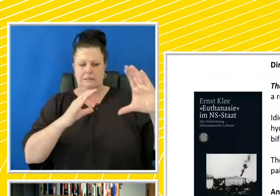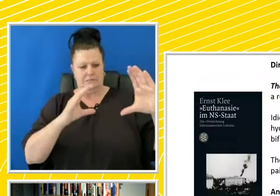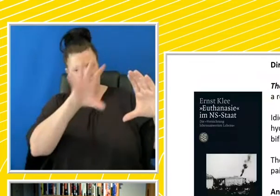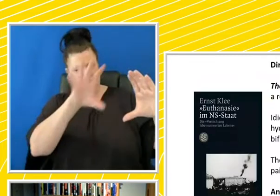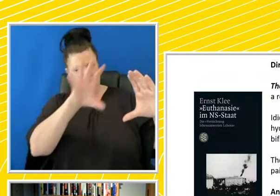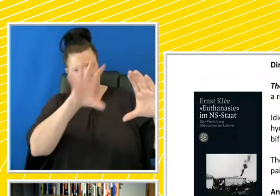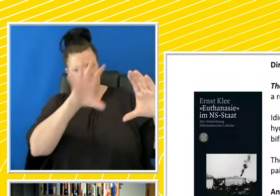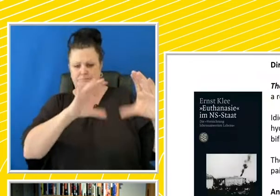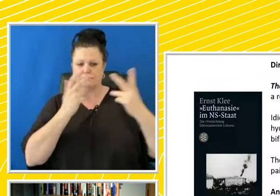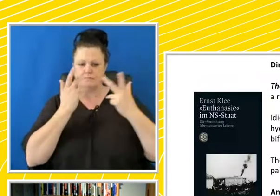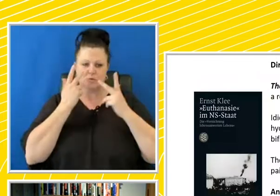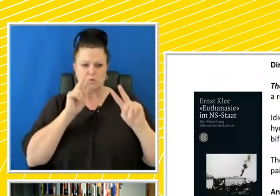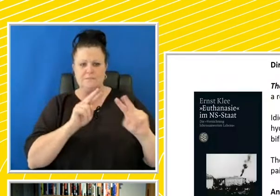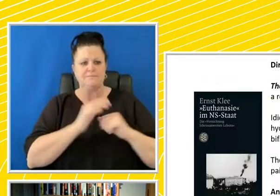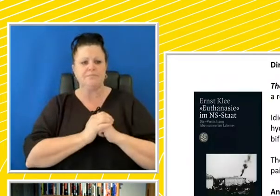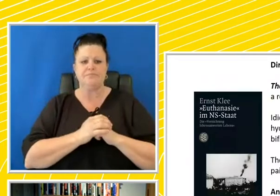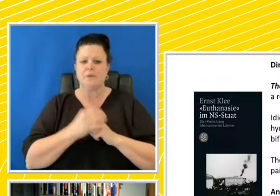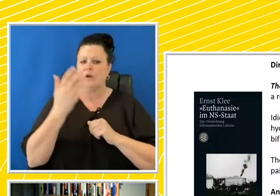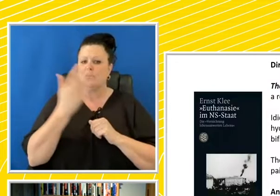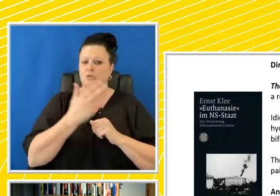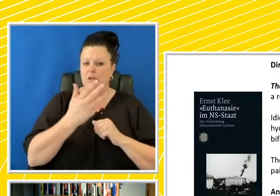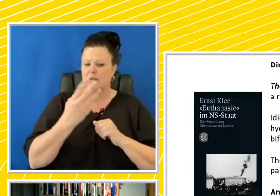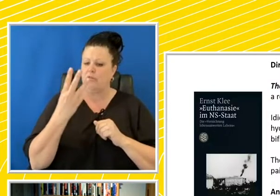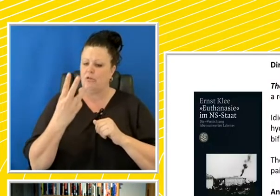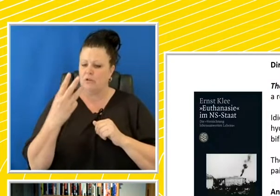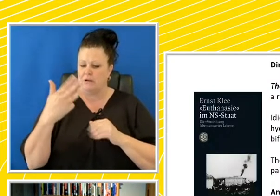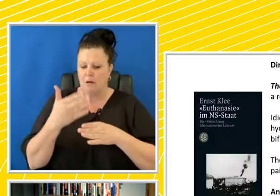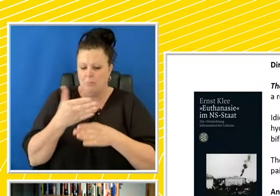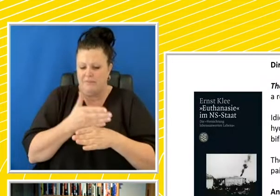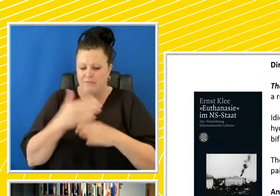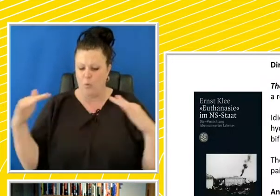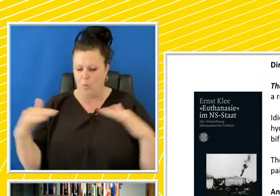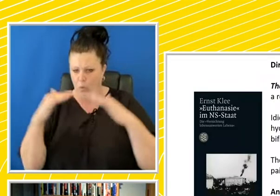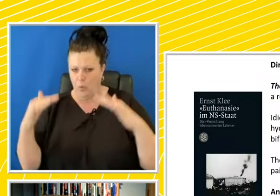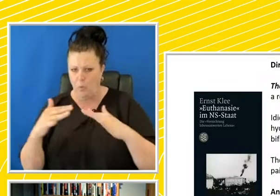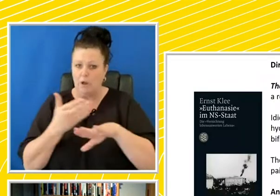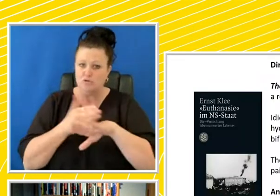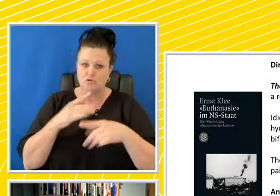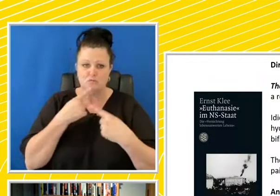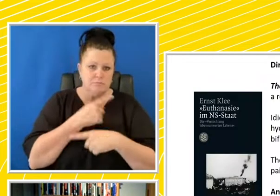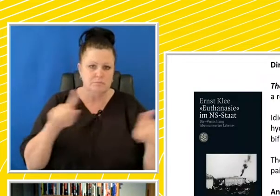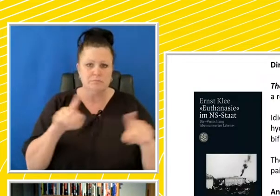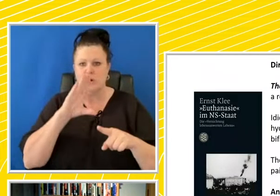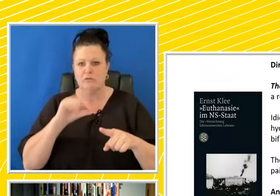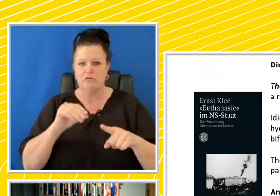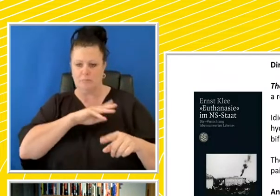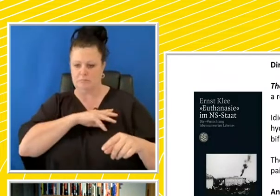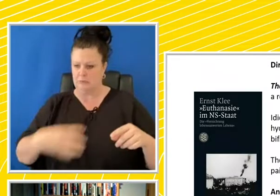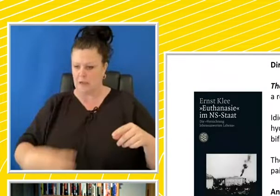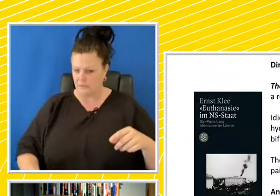So, in 1939, just before the outbreak of war, a new directive comes from the Reich Ministry of Interior